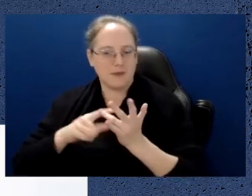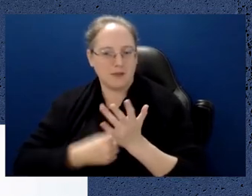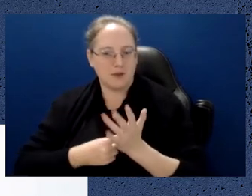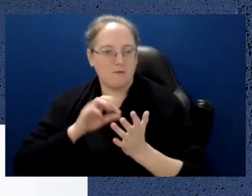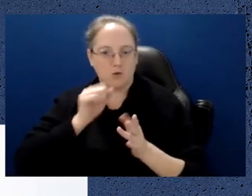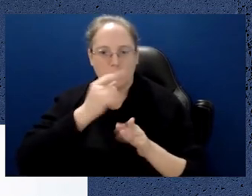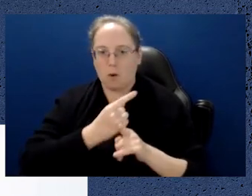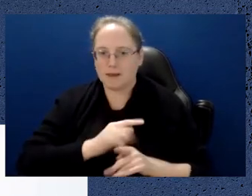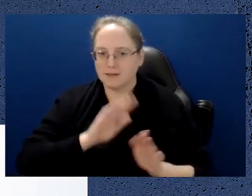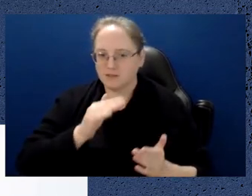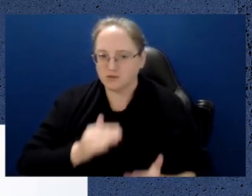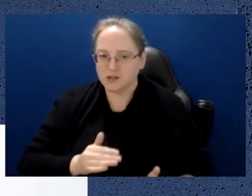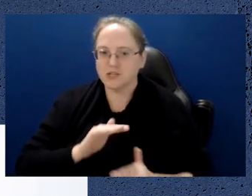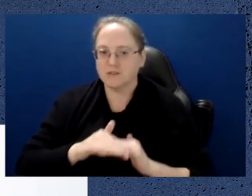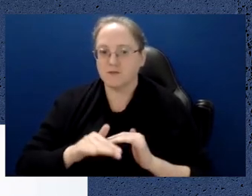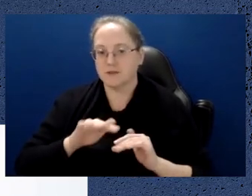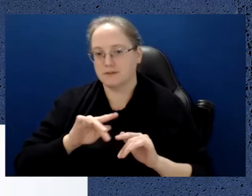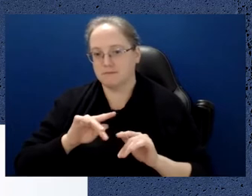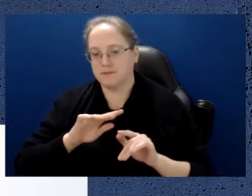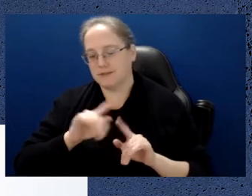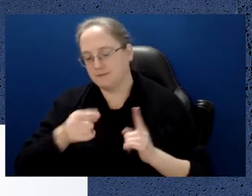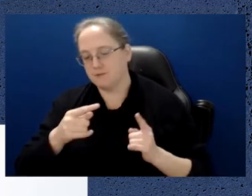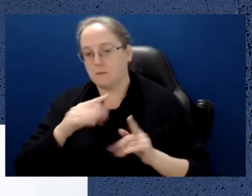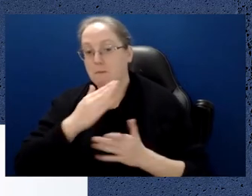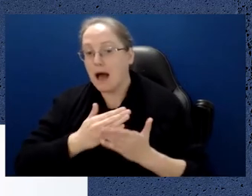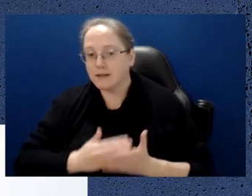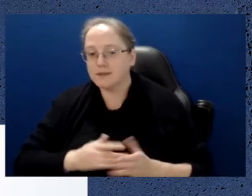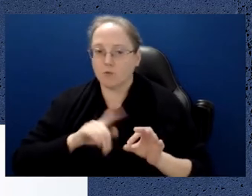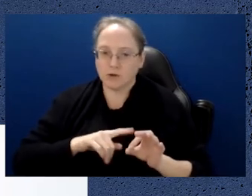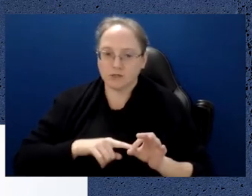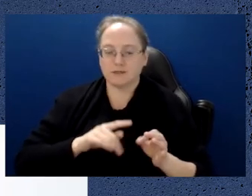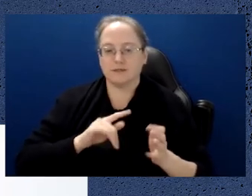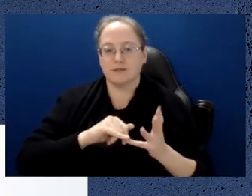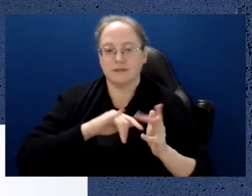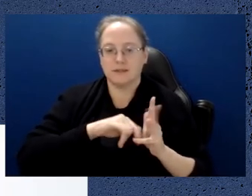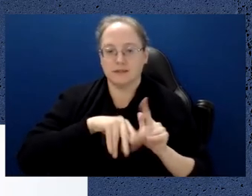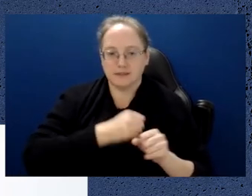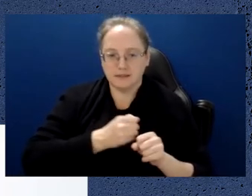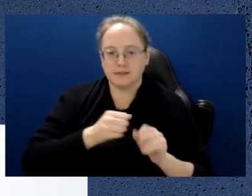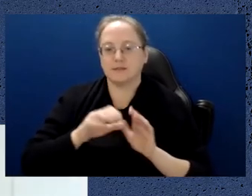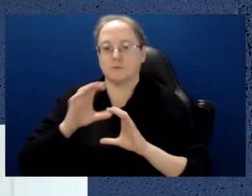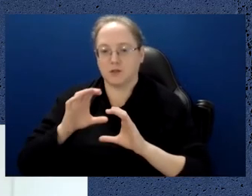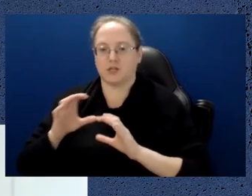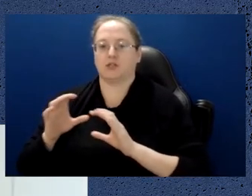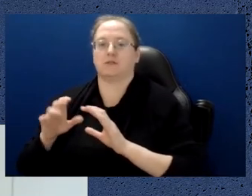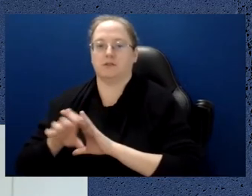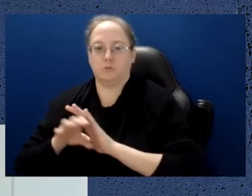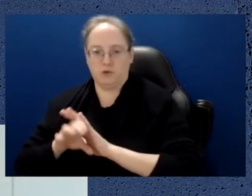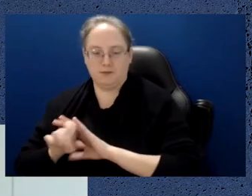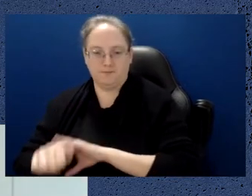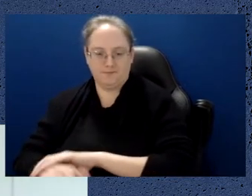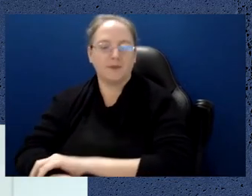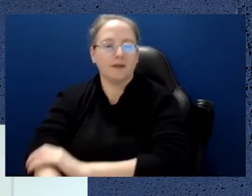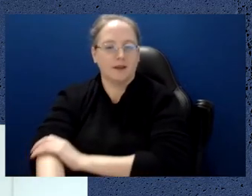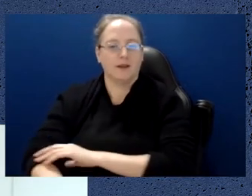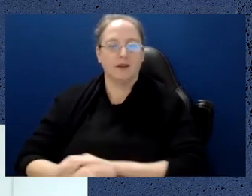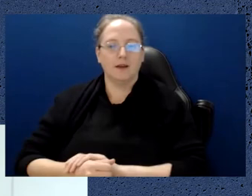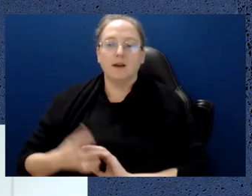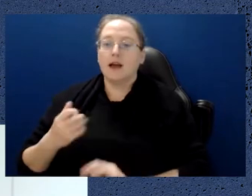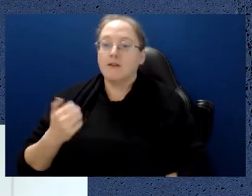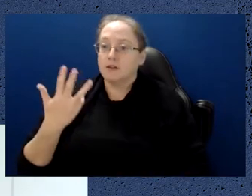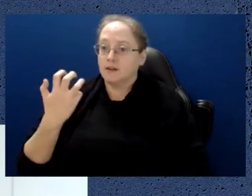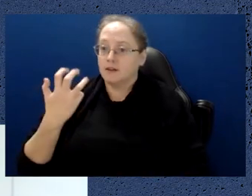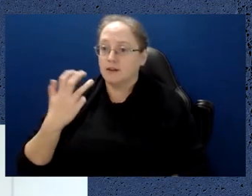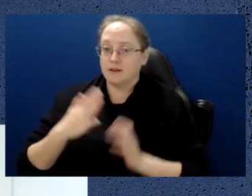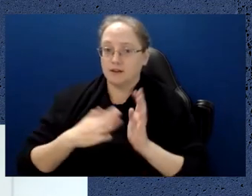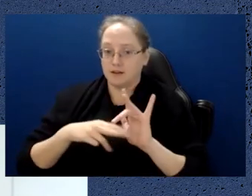different elements of quantum sensing communications and computing. We've got about nine minutes